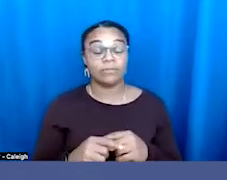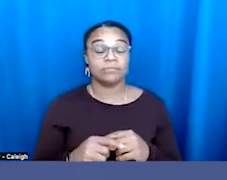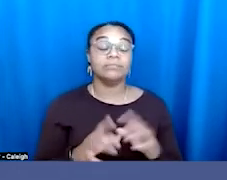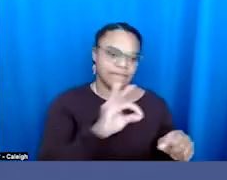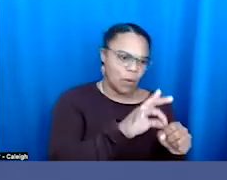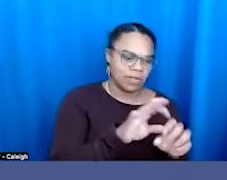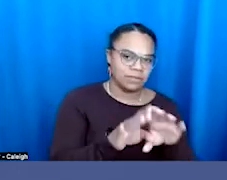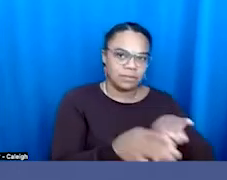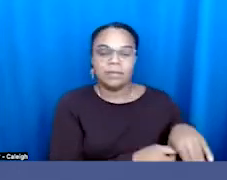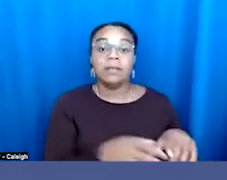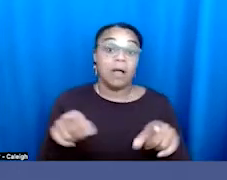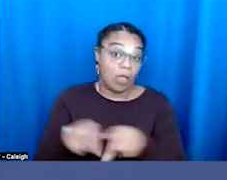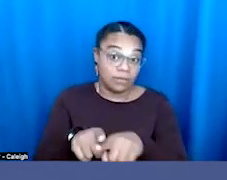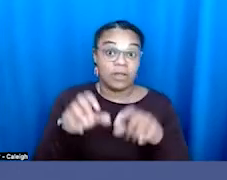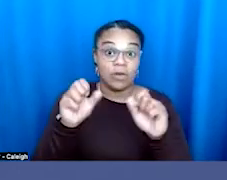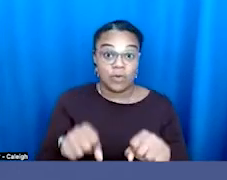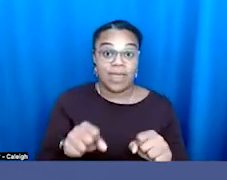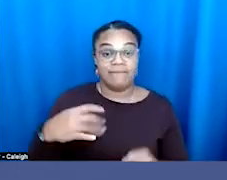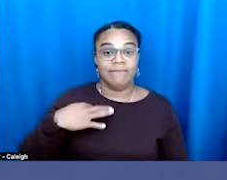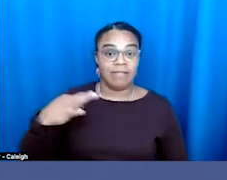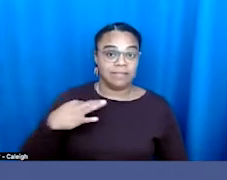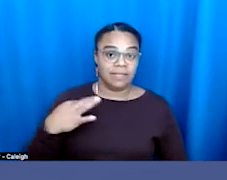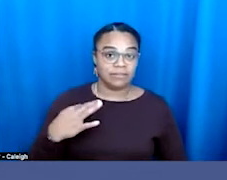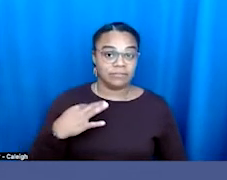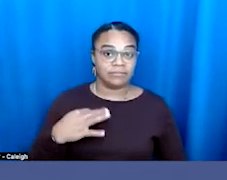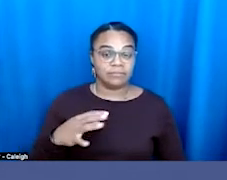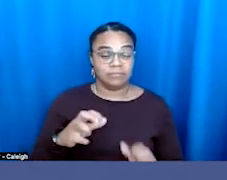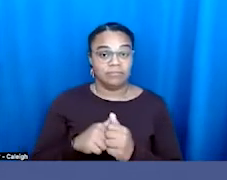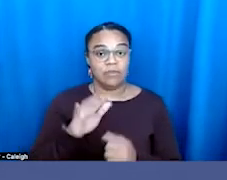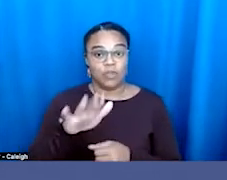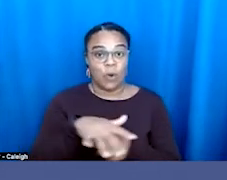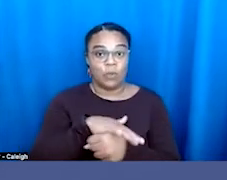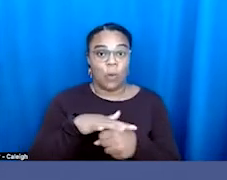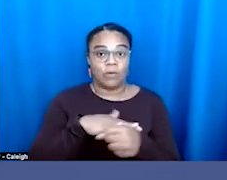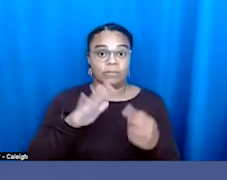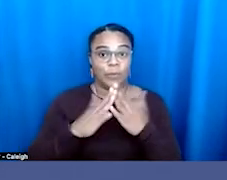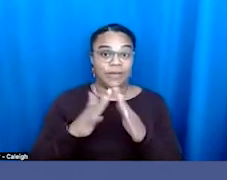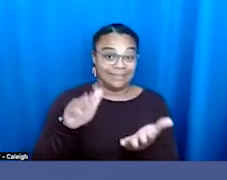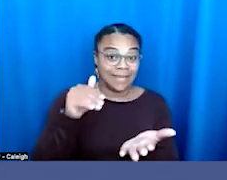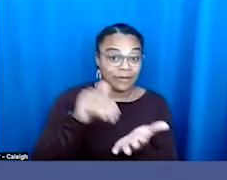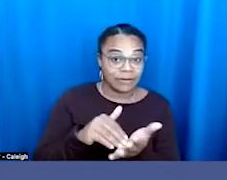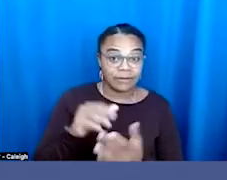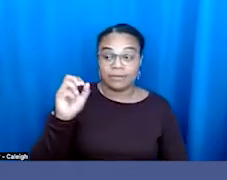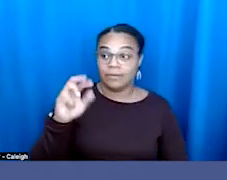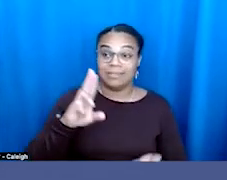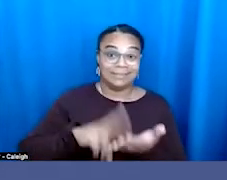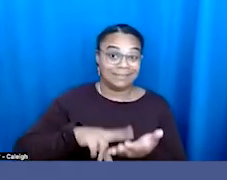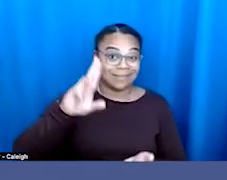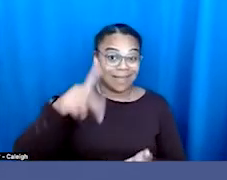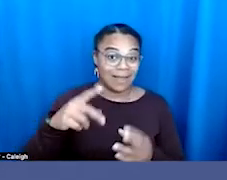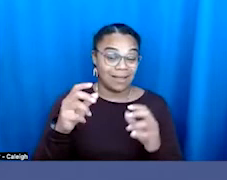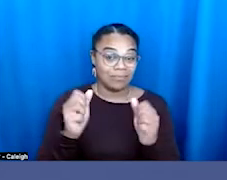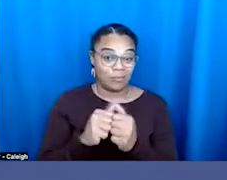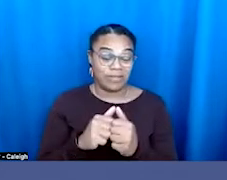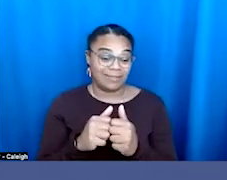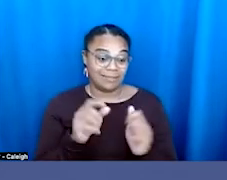is volunteer with your local community center or sign up with the organizations that work on the